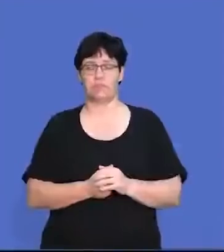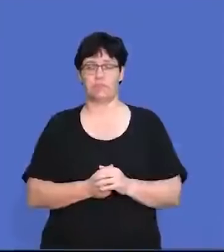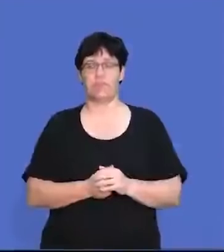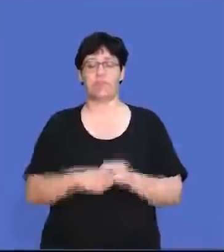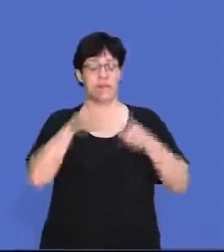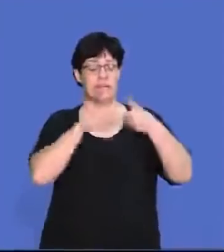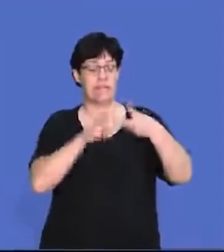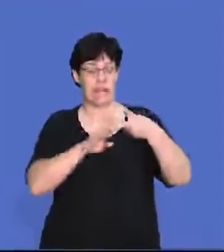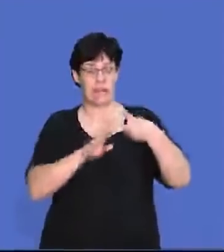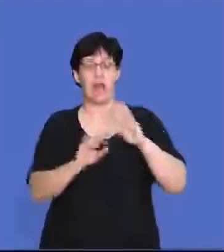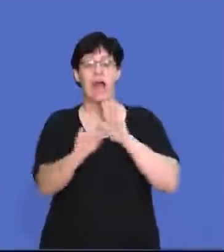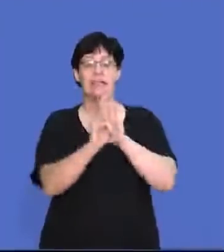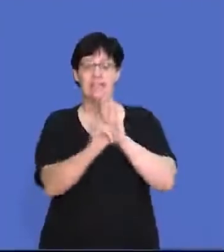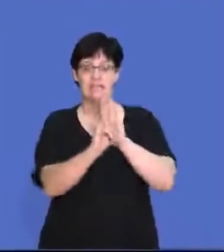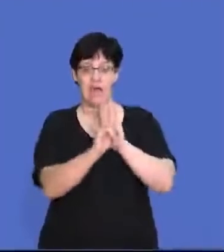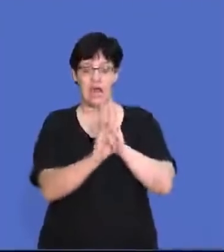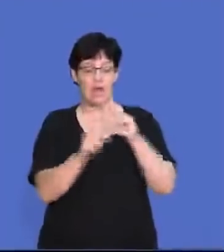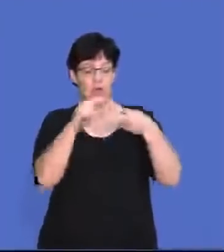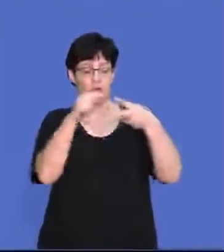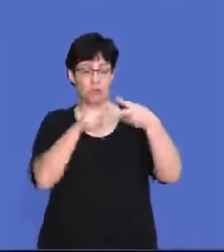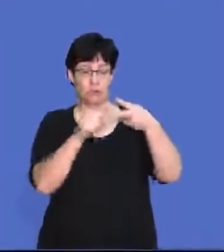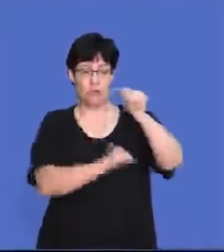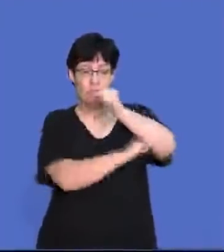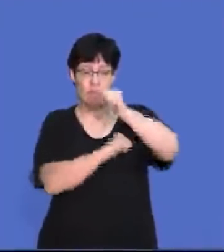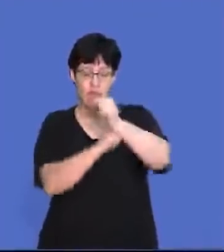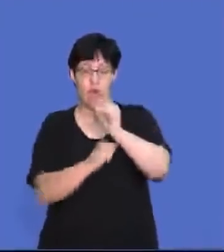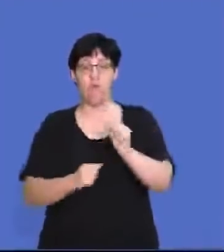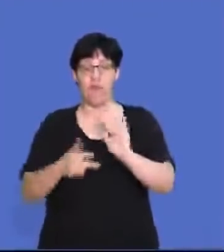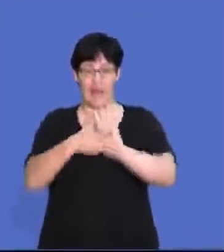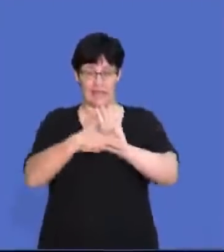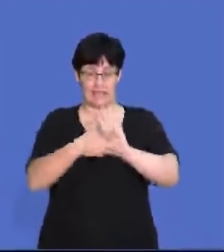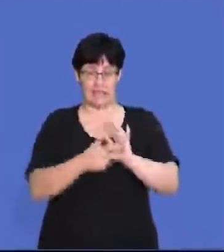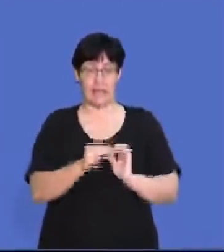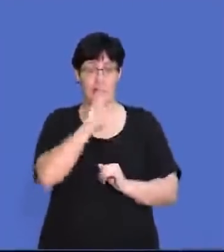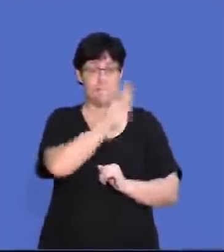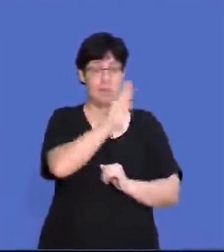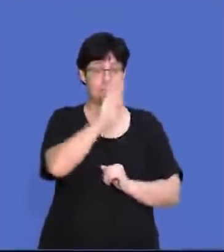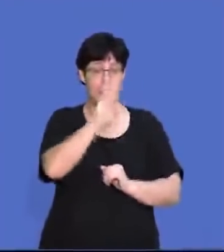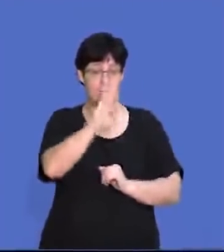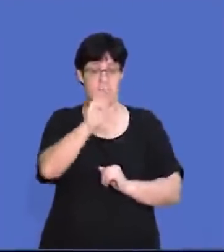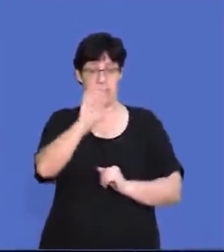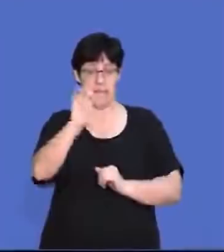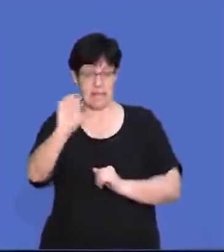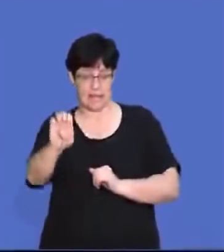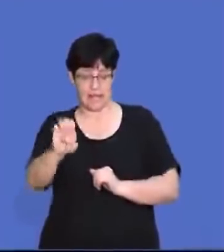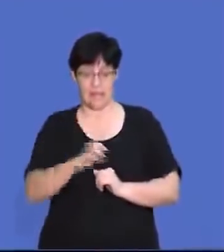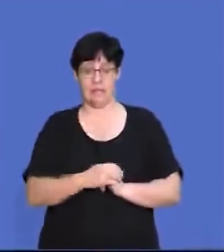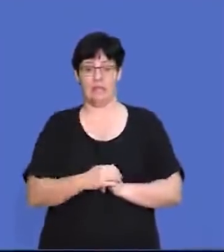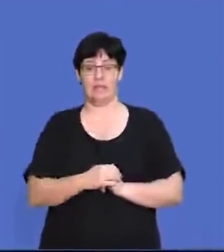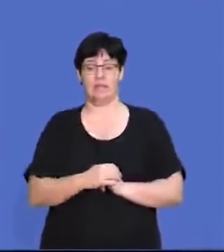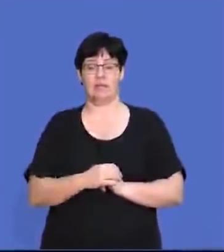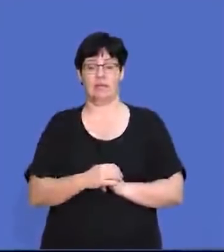All the second question was, identify two pillars of the act, broad-based black economic empowerment.